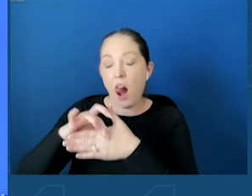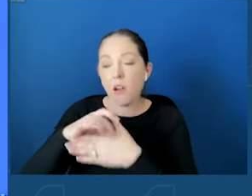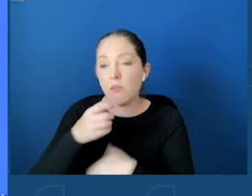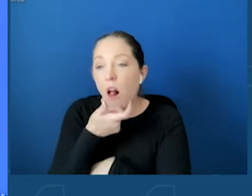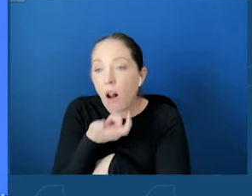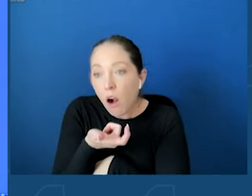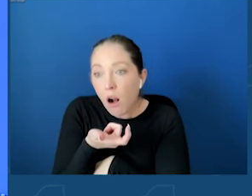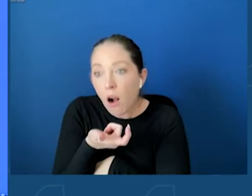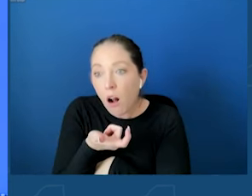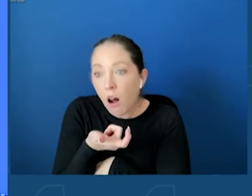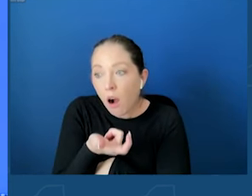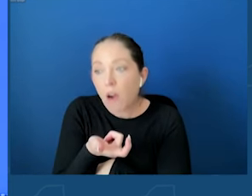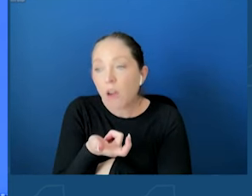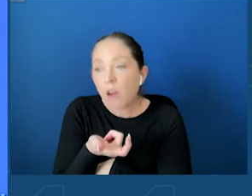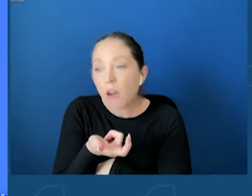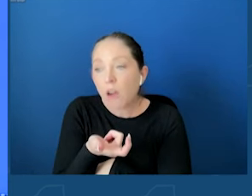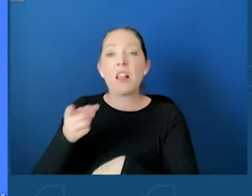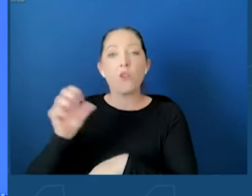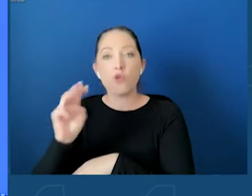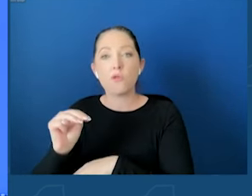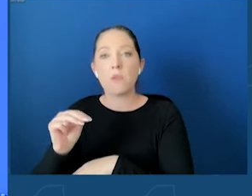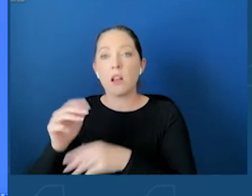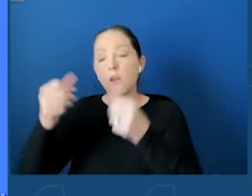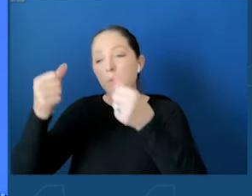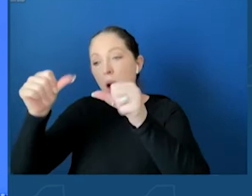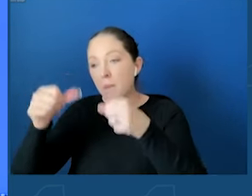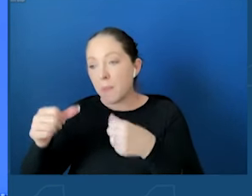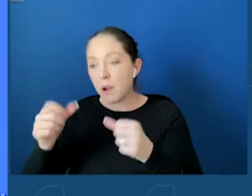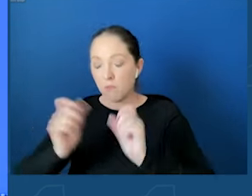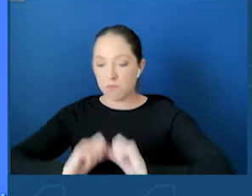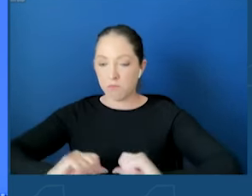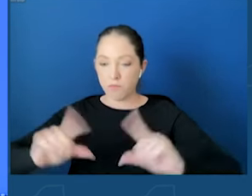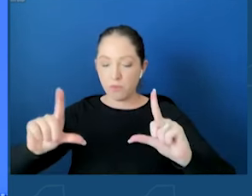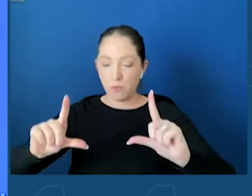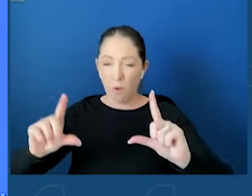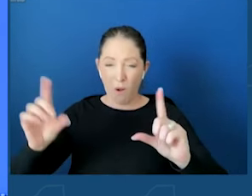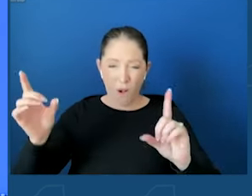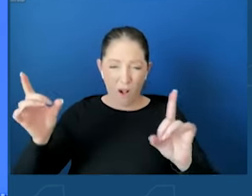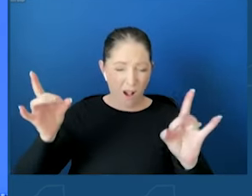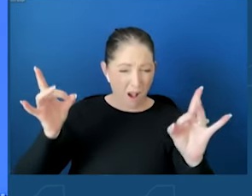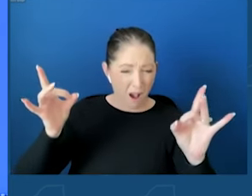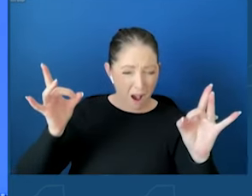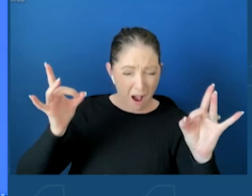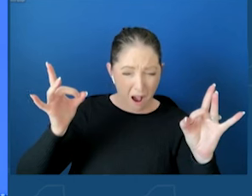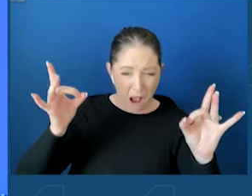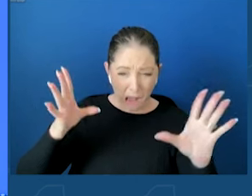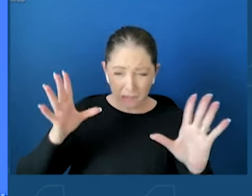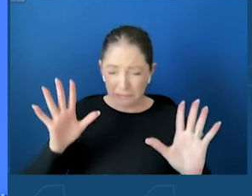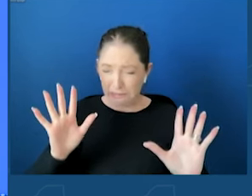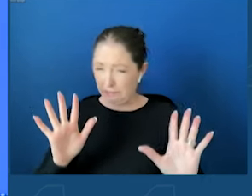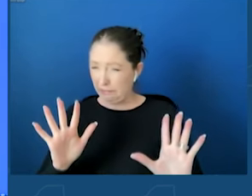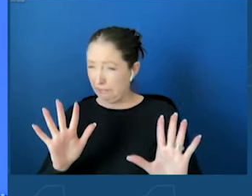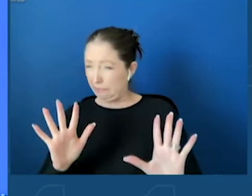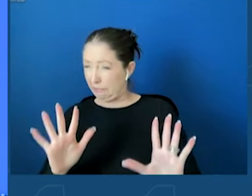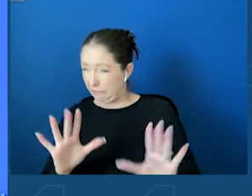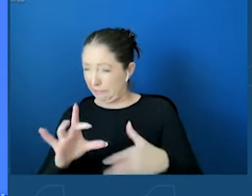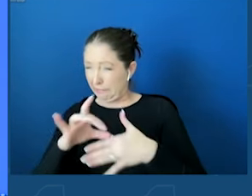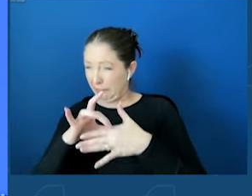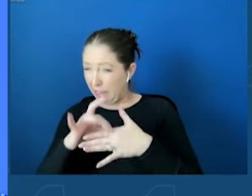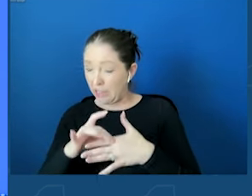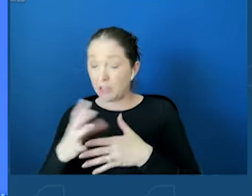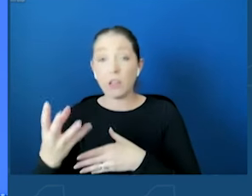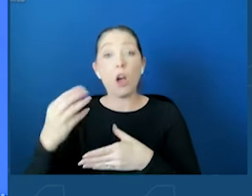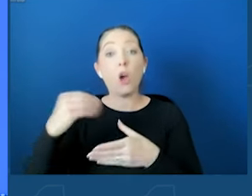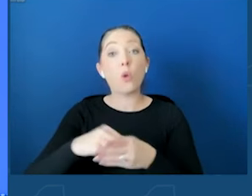filled with violent and disturbing content, including a post suggesting that young people should end